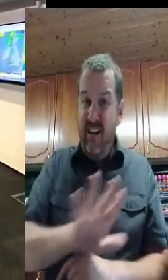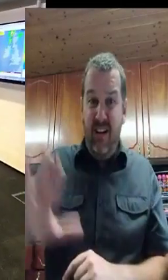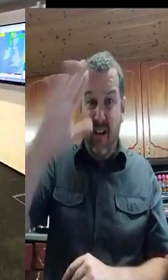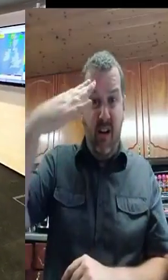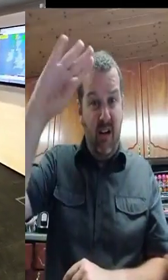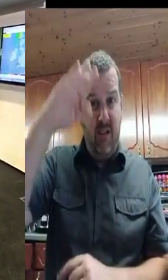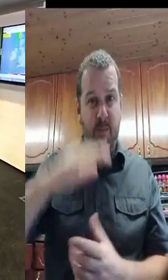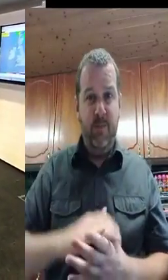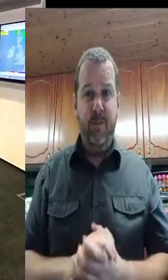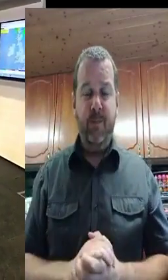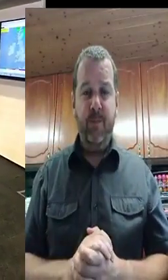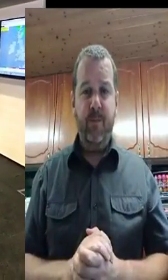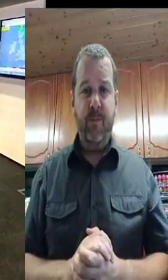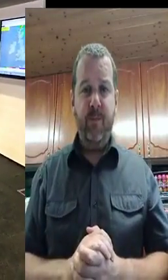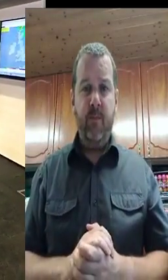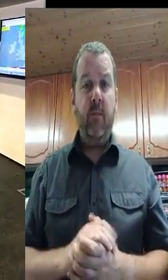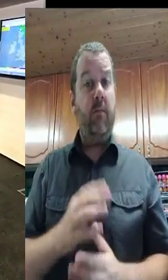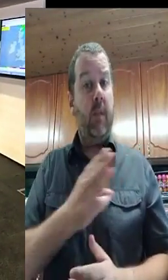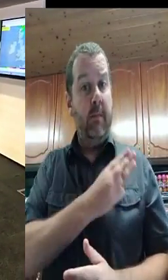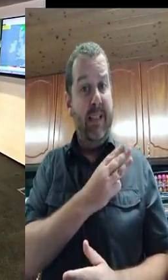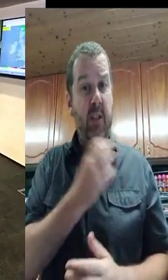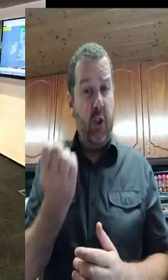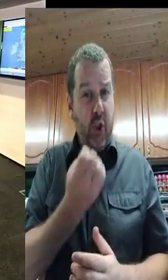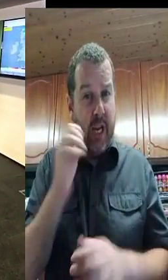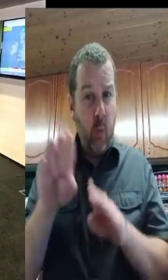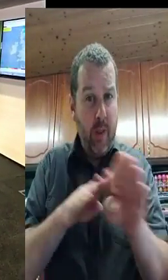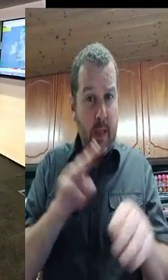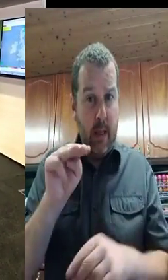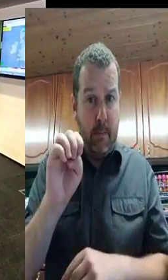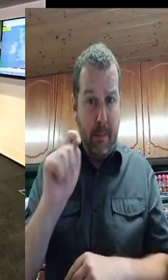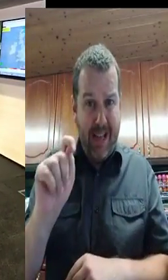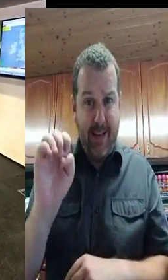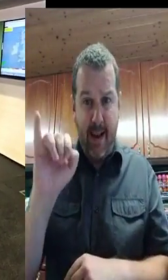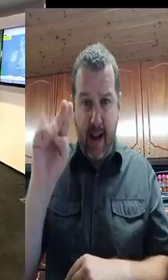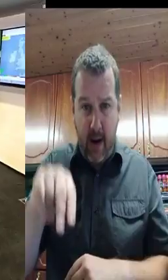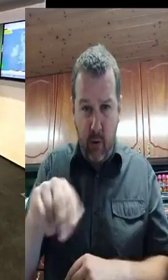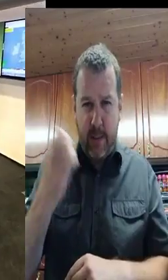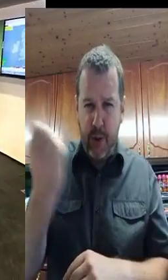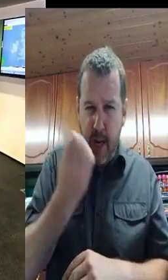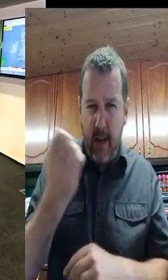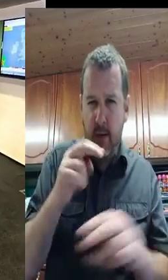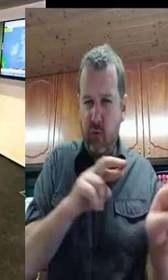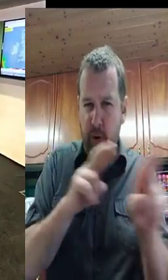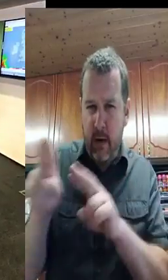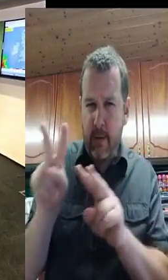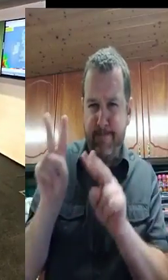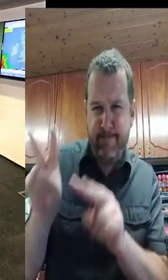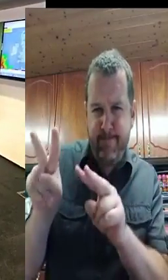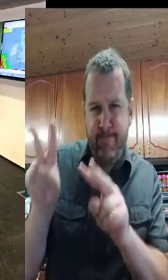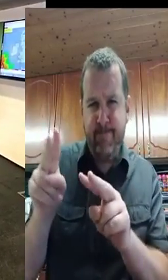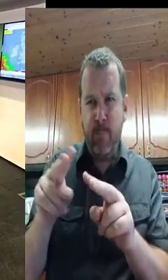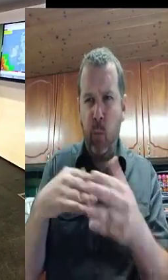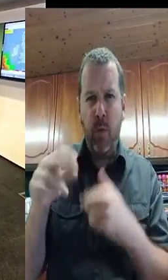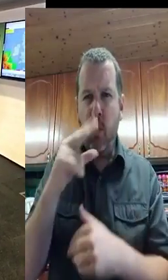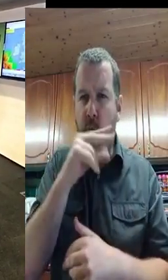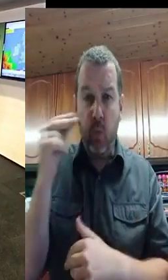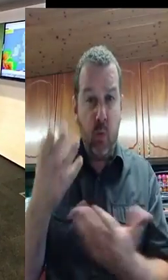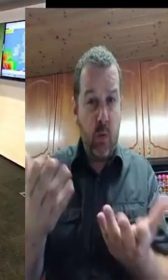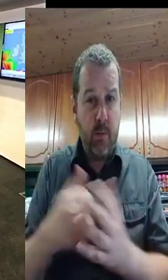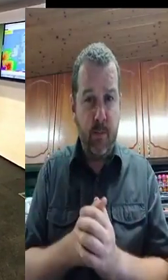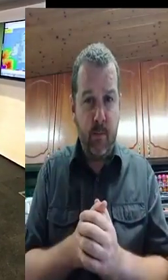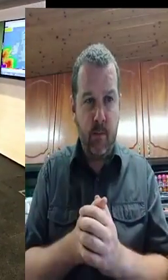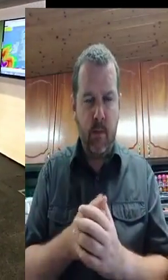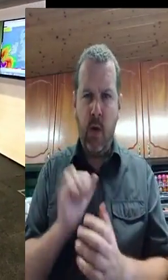And for the impact of the storm in the general transport sector, I'm going to invite my colleague Eddie Burke and his colleague from Bus Air and John